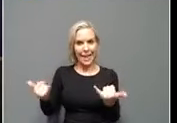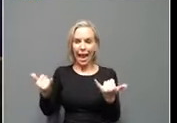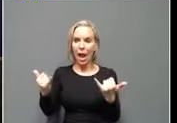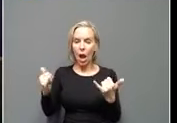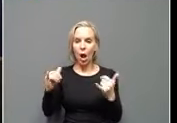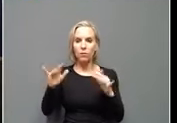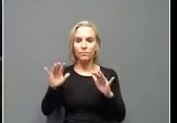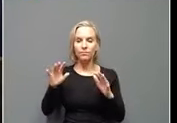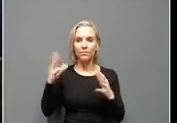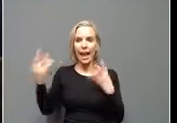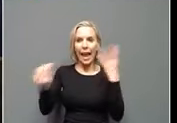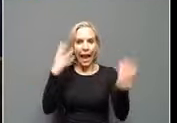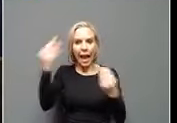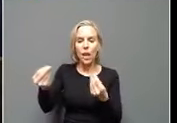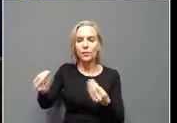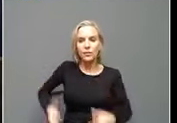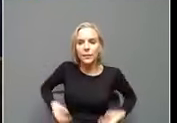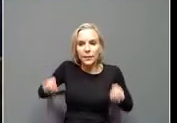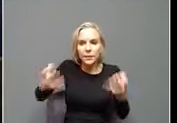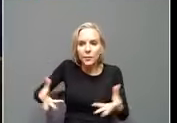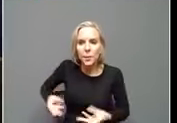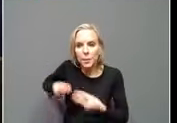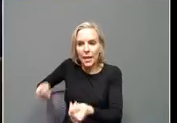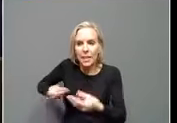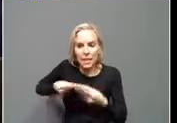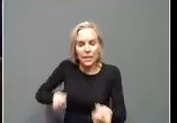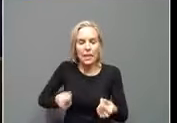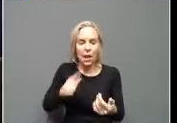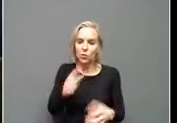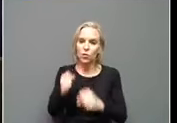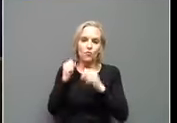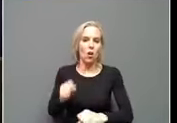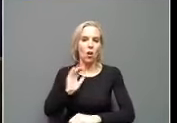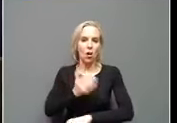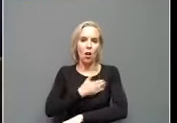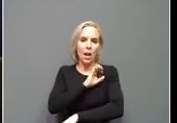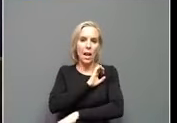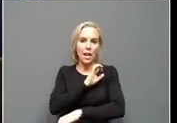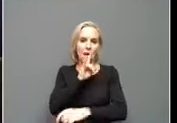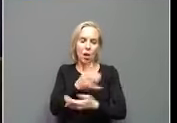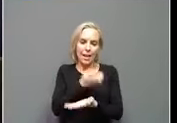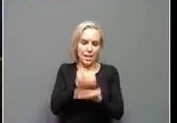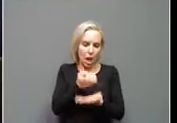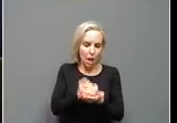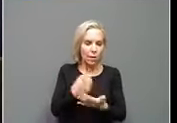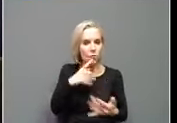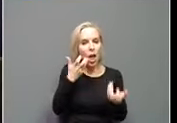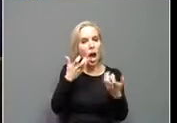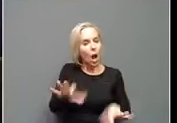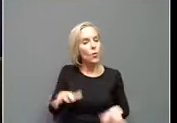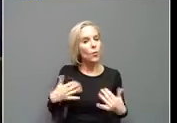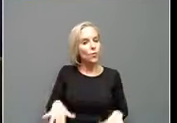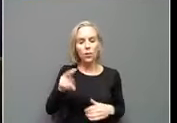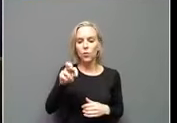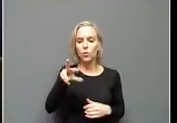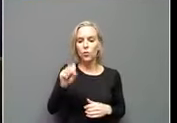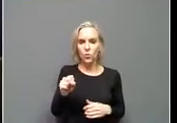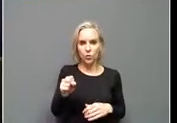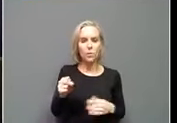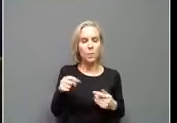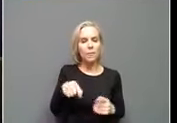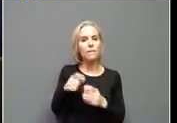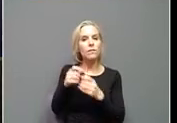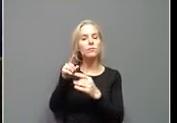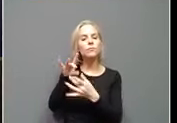spending, and how strong our economy is or how hot it is getting. This news is coming quickly on the heels of some other